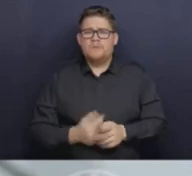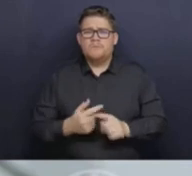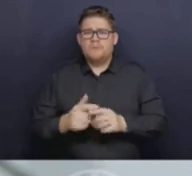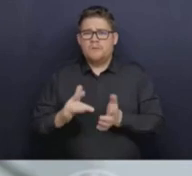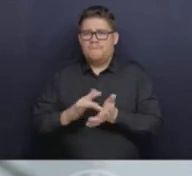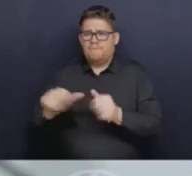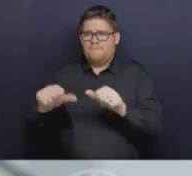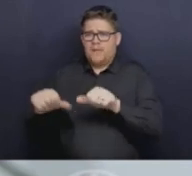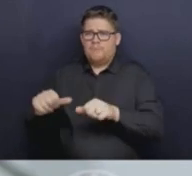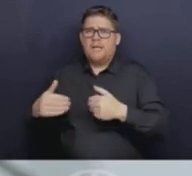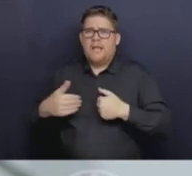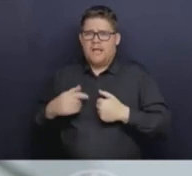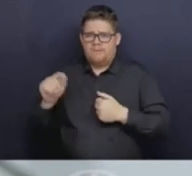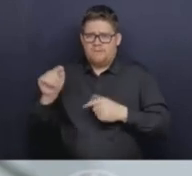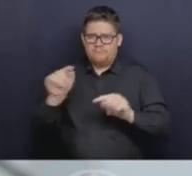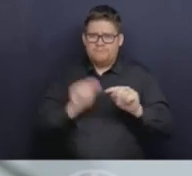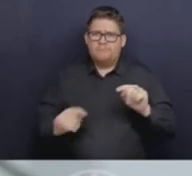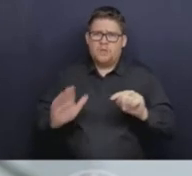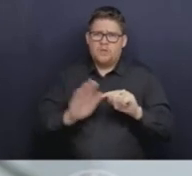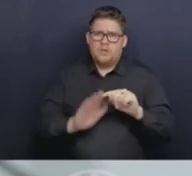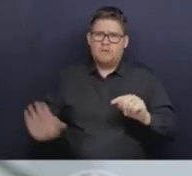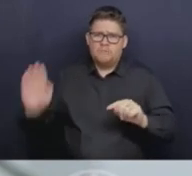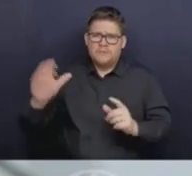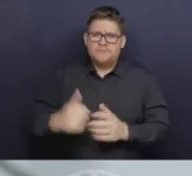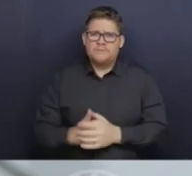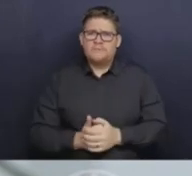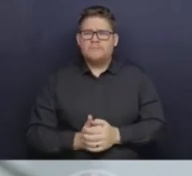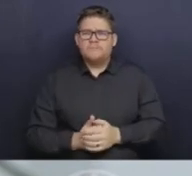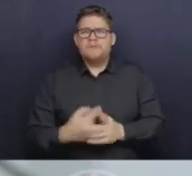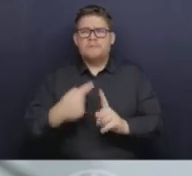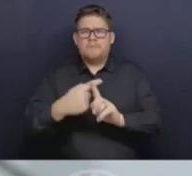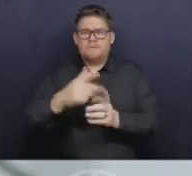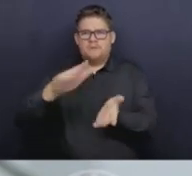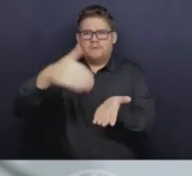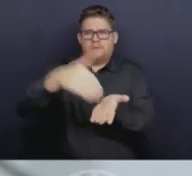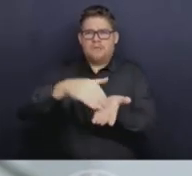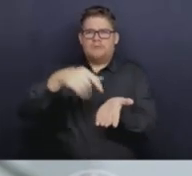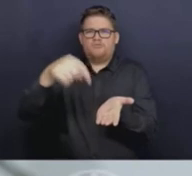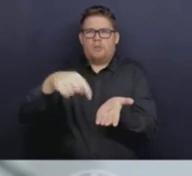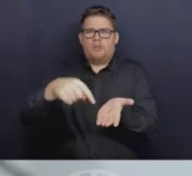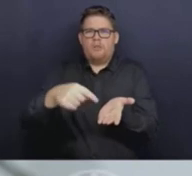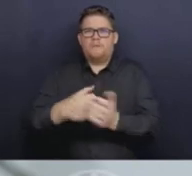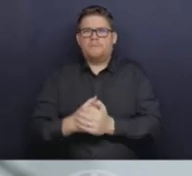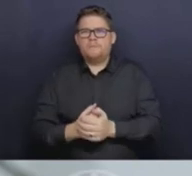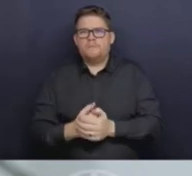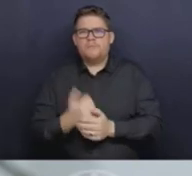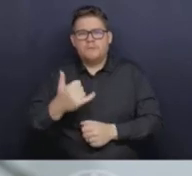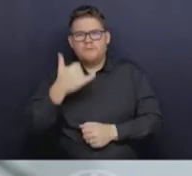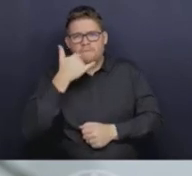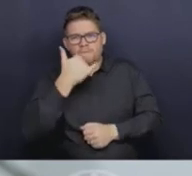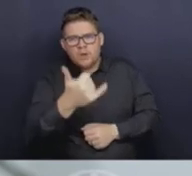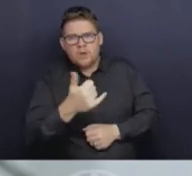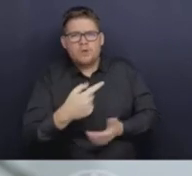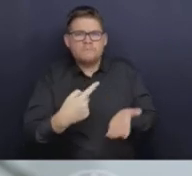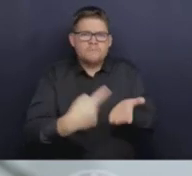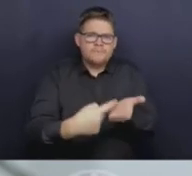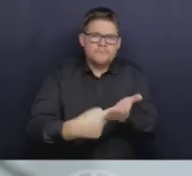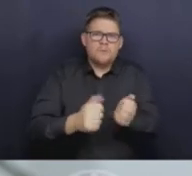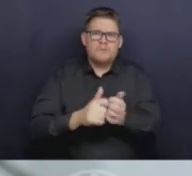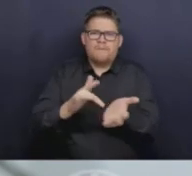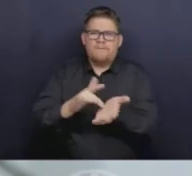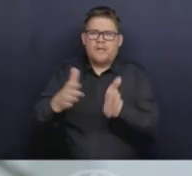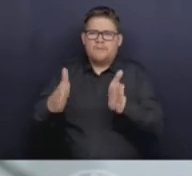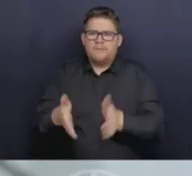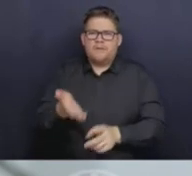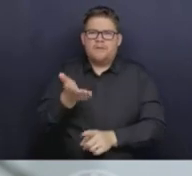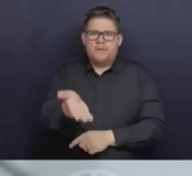have in place the centralized intake center where you can talk to a pharmacist about whether it is a medication that